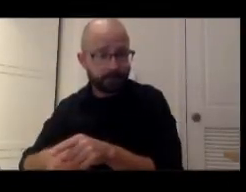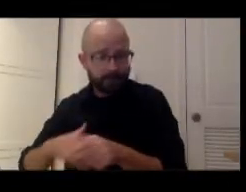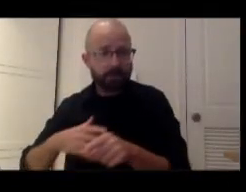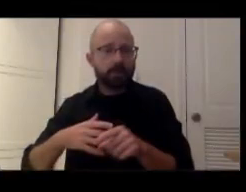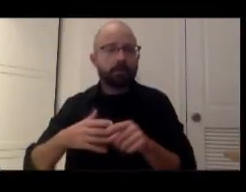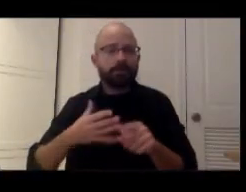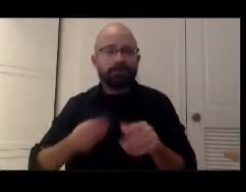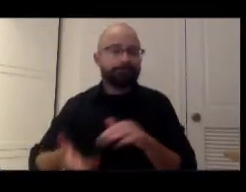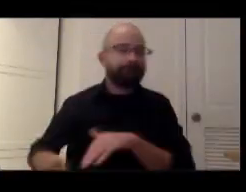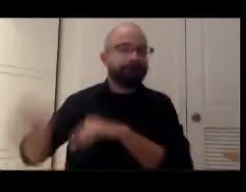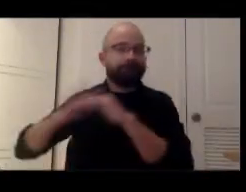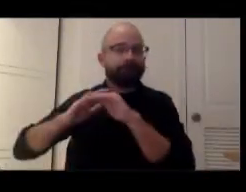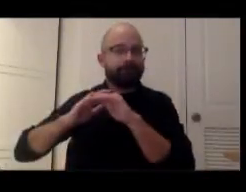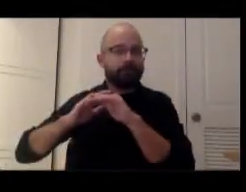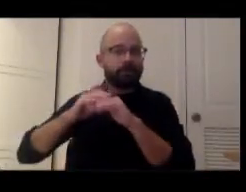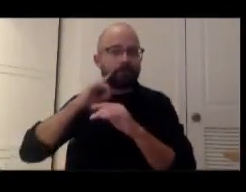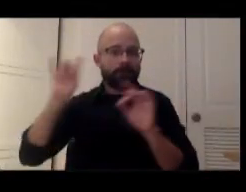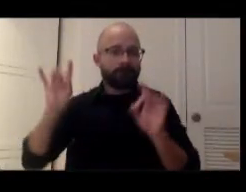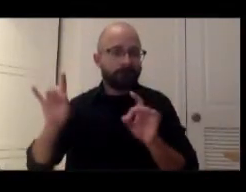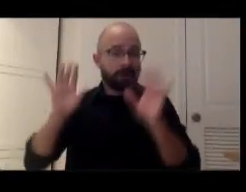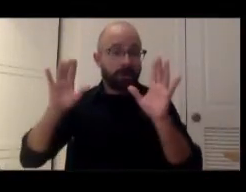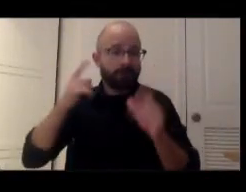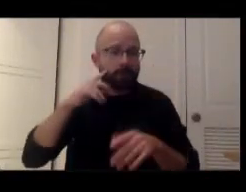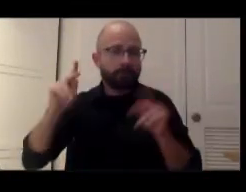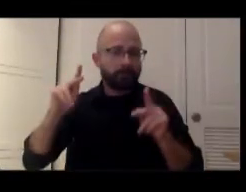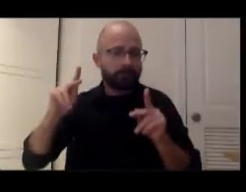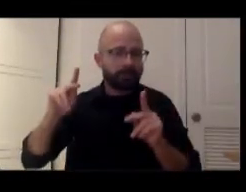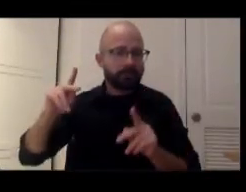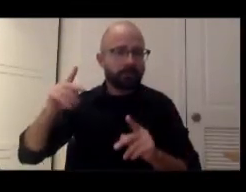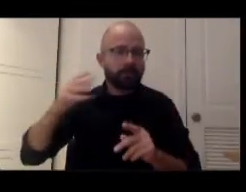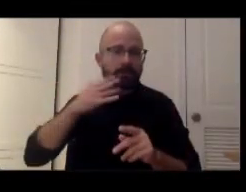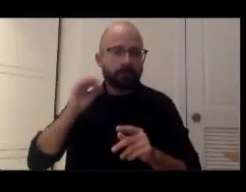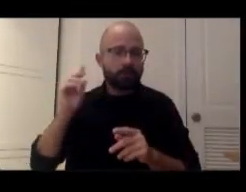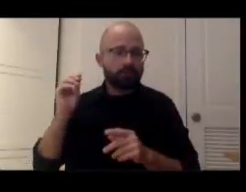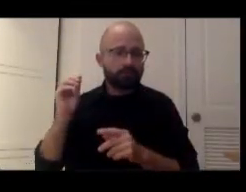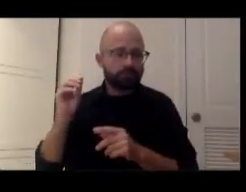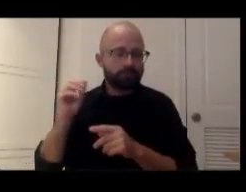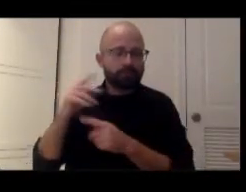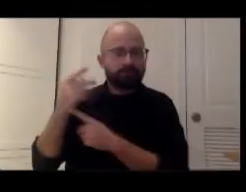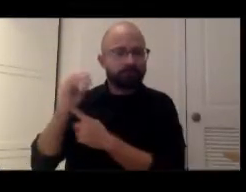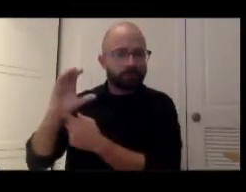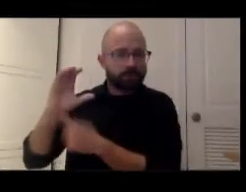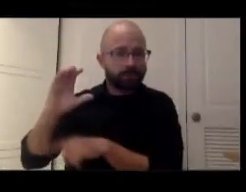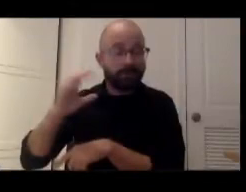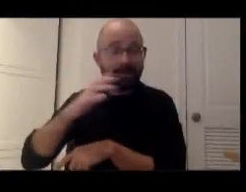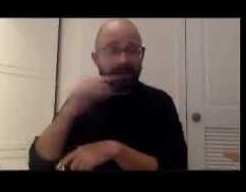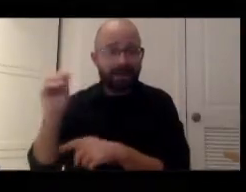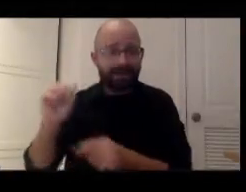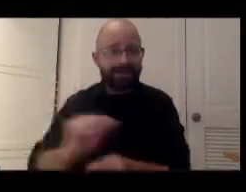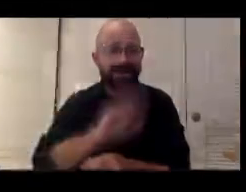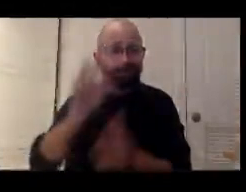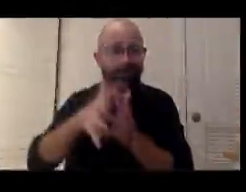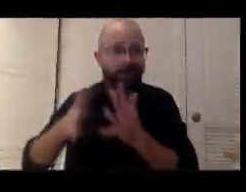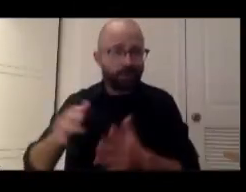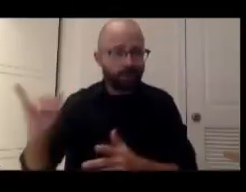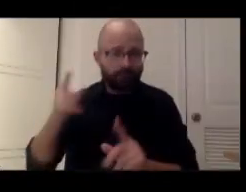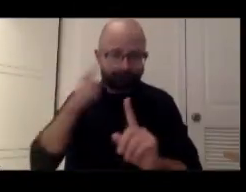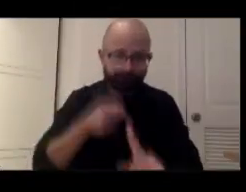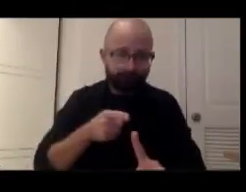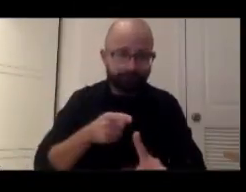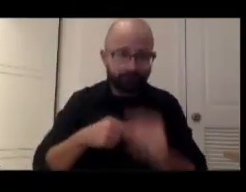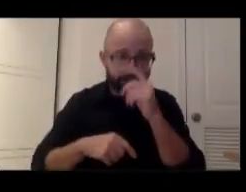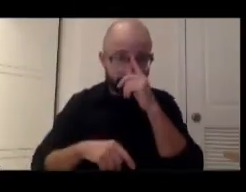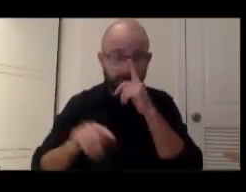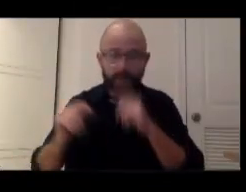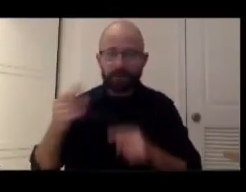violence against people of color, and in particular, violence against Asian American people? Sure. Yeah, thank you for the